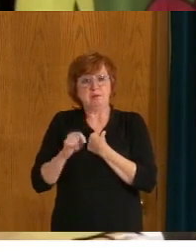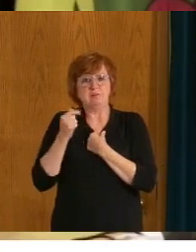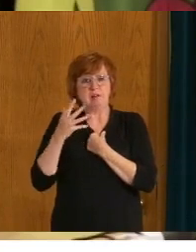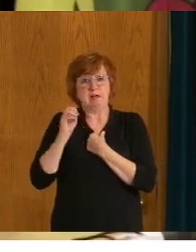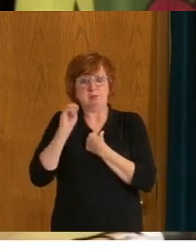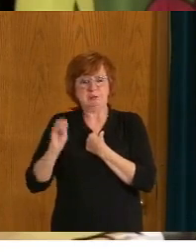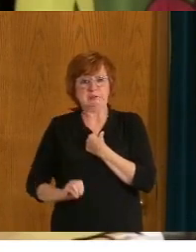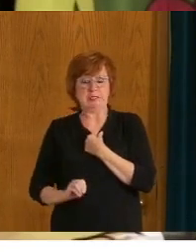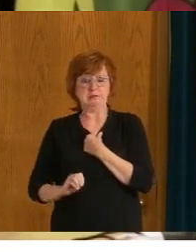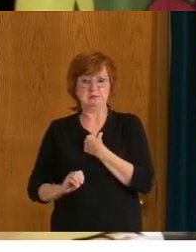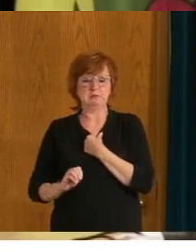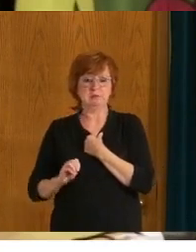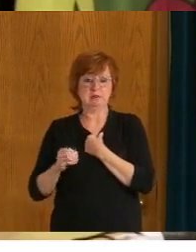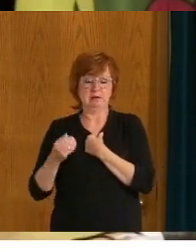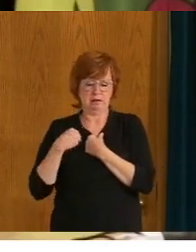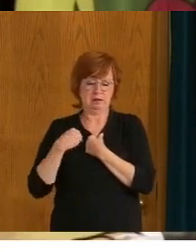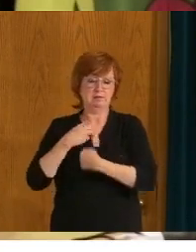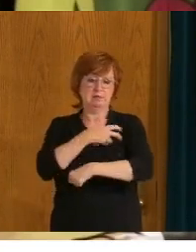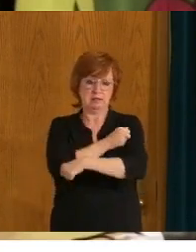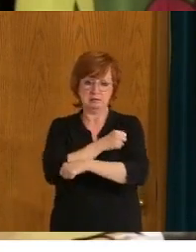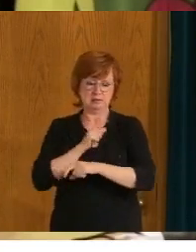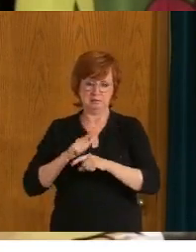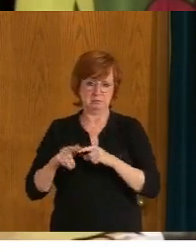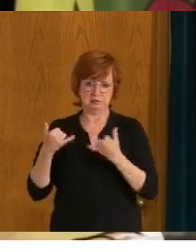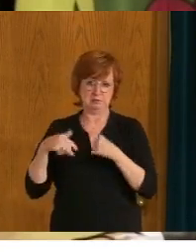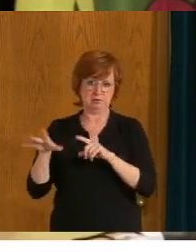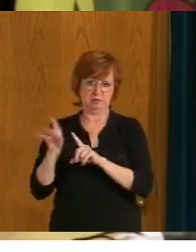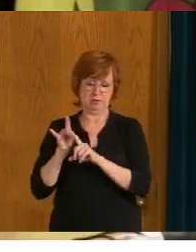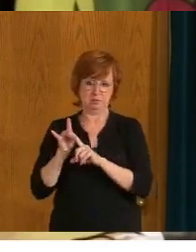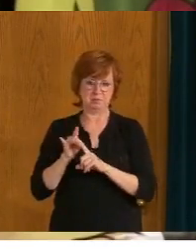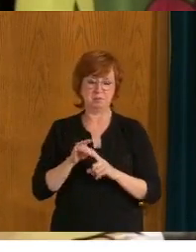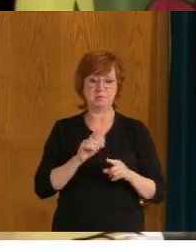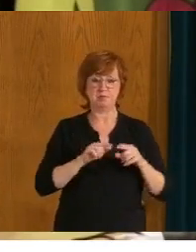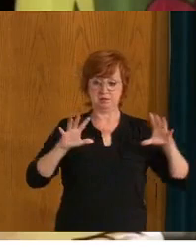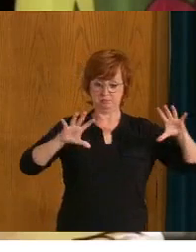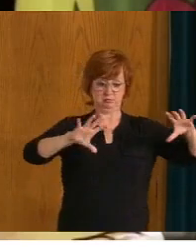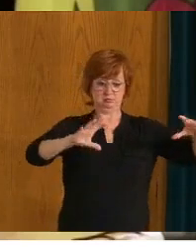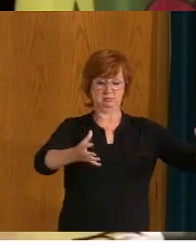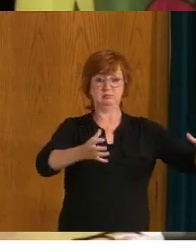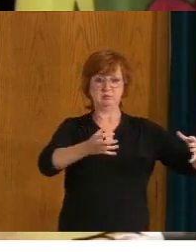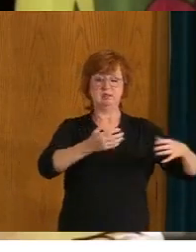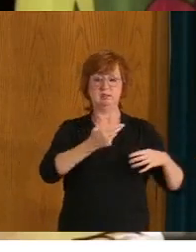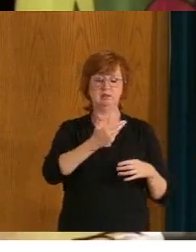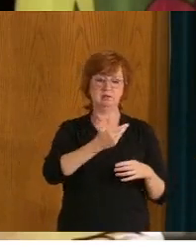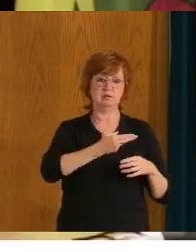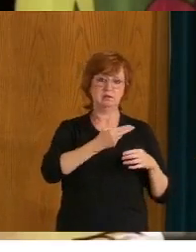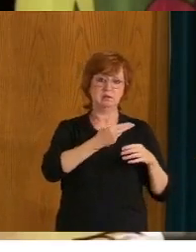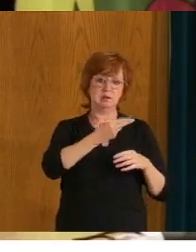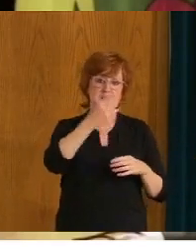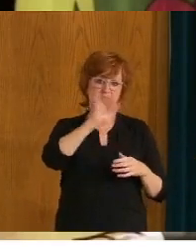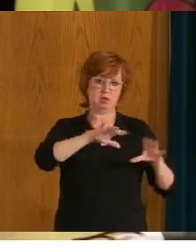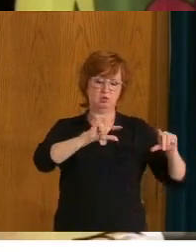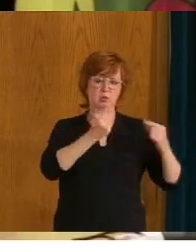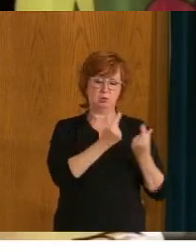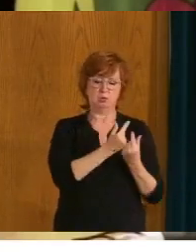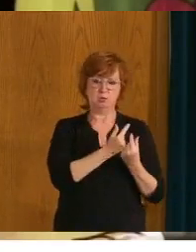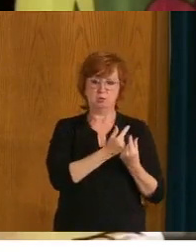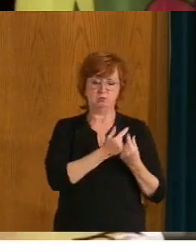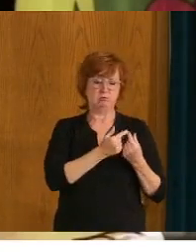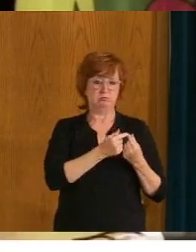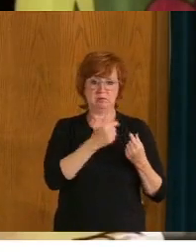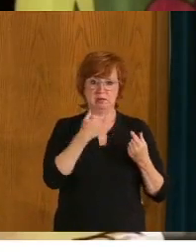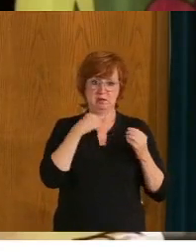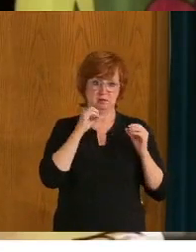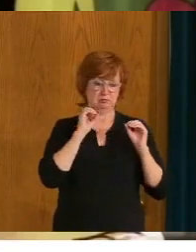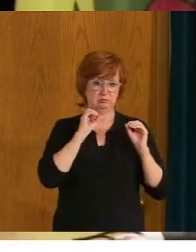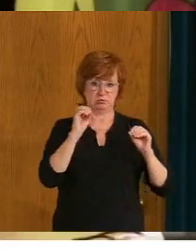are significantly lowering the risk for Saskatchewan residents and for all Canadians, except in those of us that may